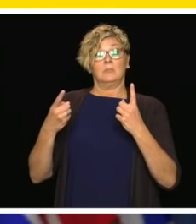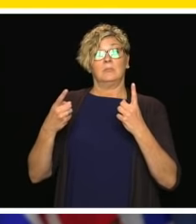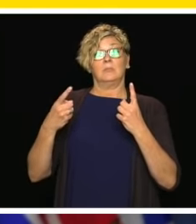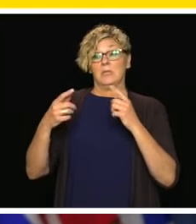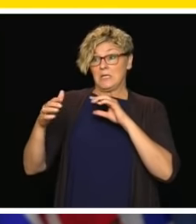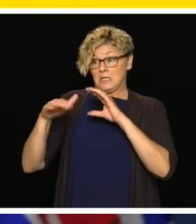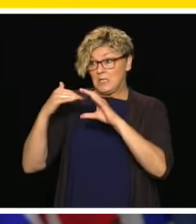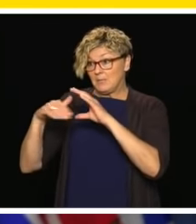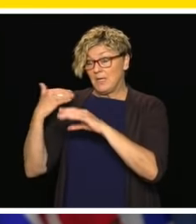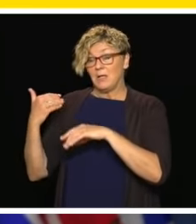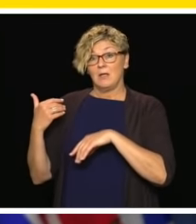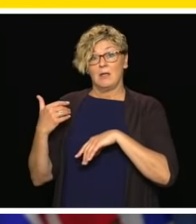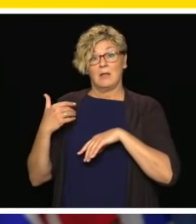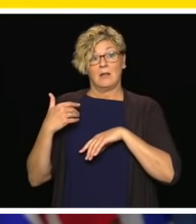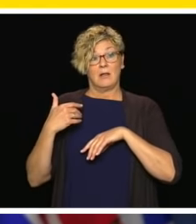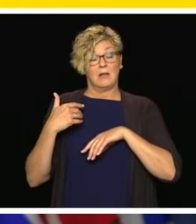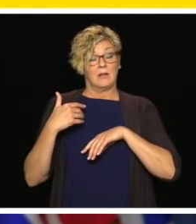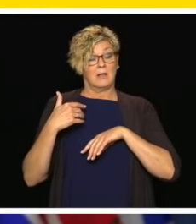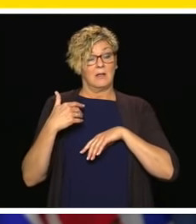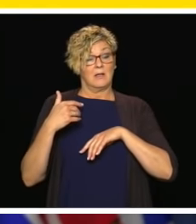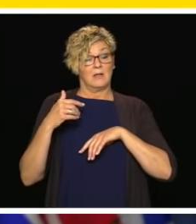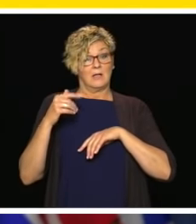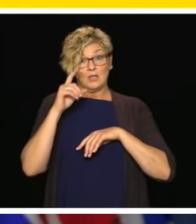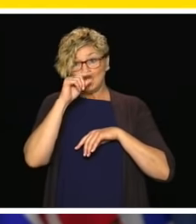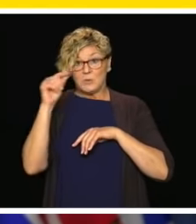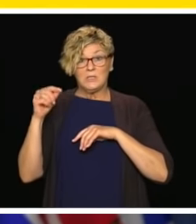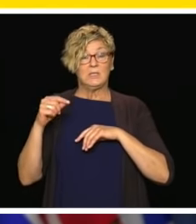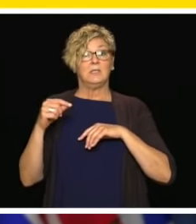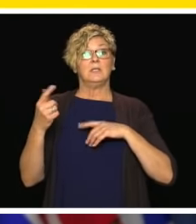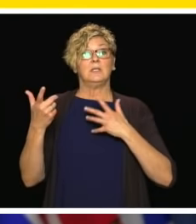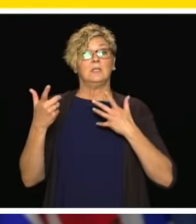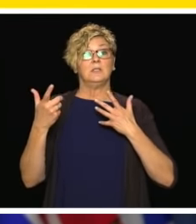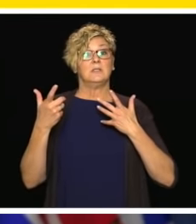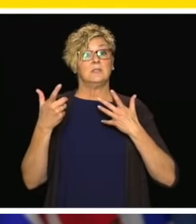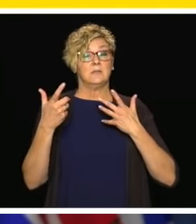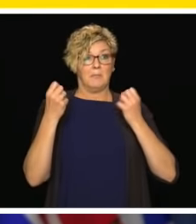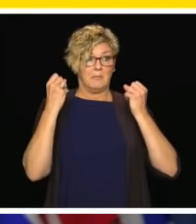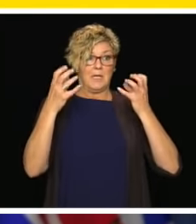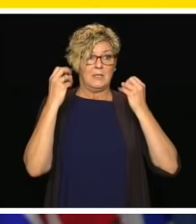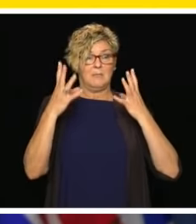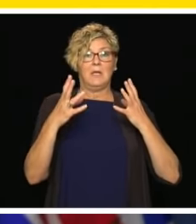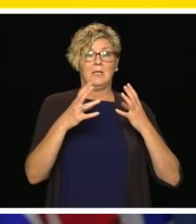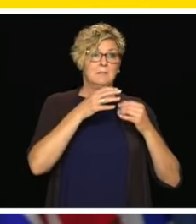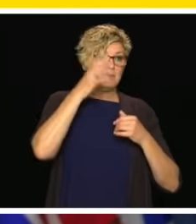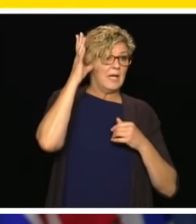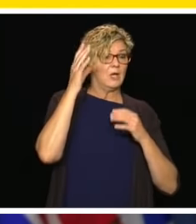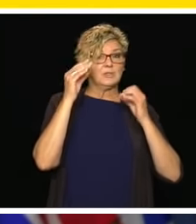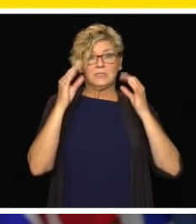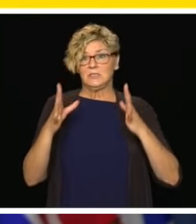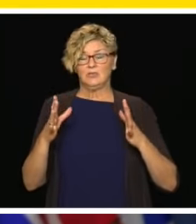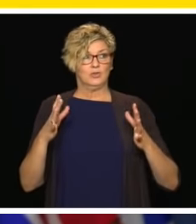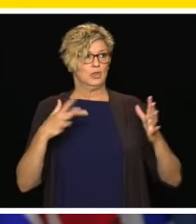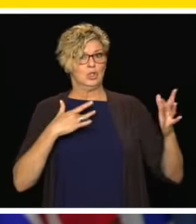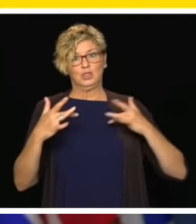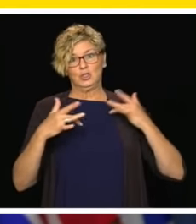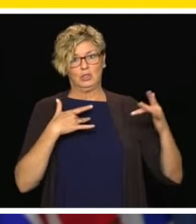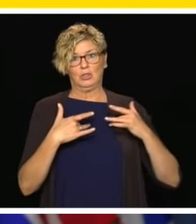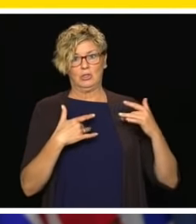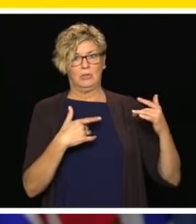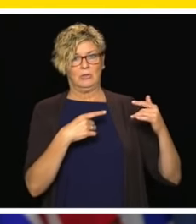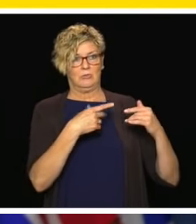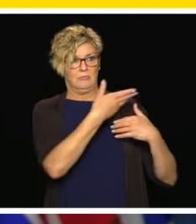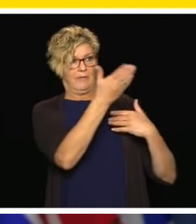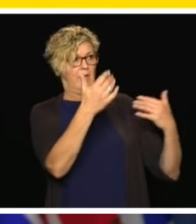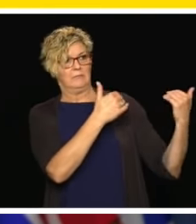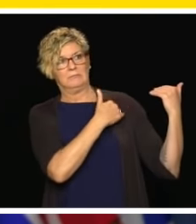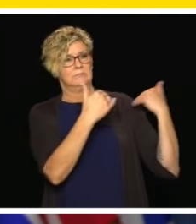teachers expressing real concern for their physical well-being if they go into this classroom. We don't know everything about this virus. But it sounds like you're giving